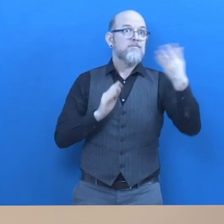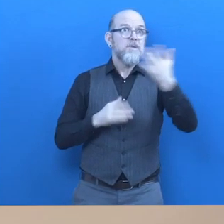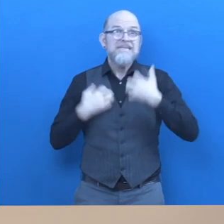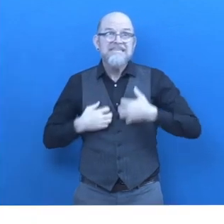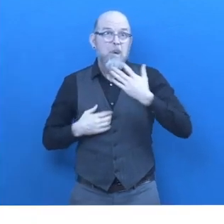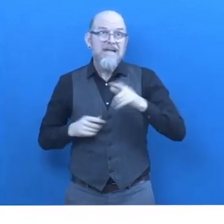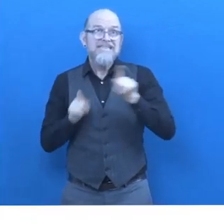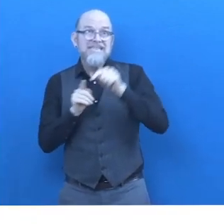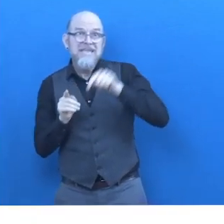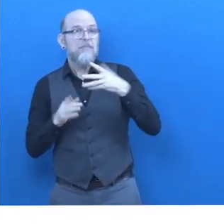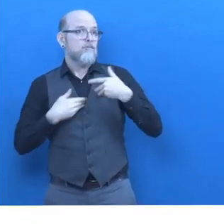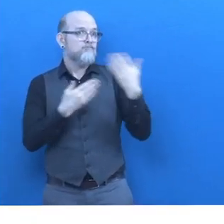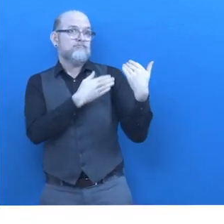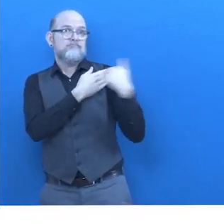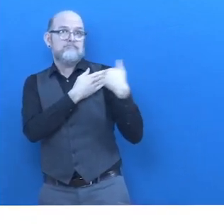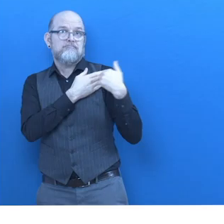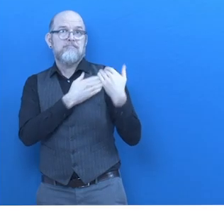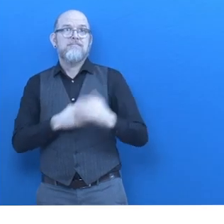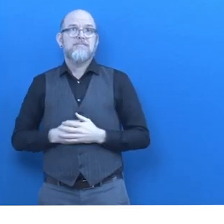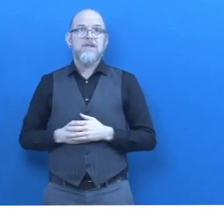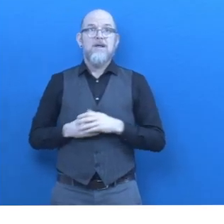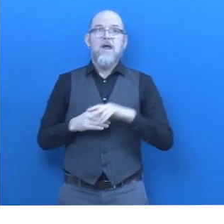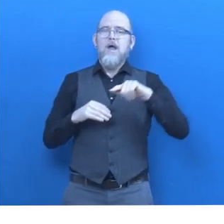us. How did the solution help you?